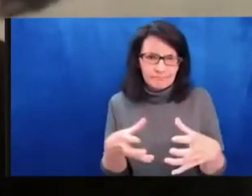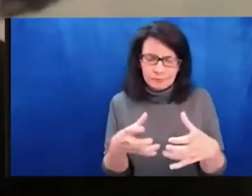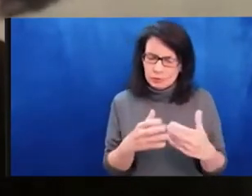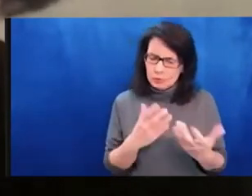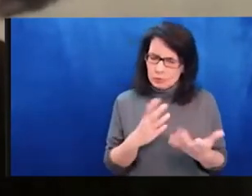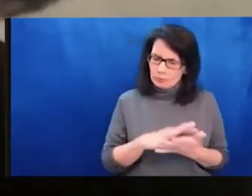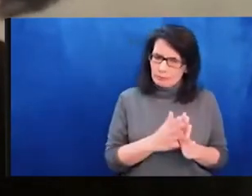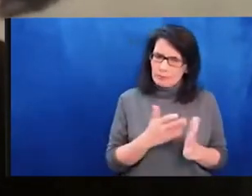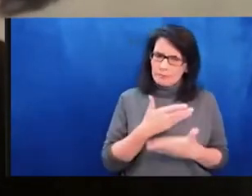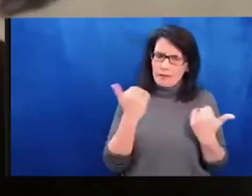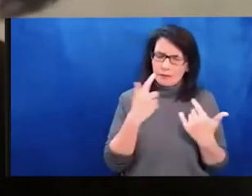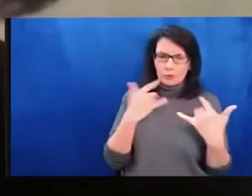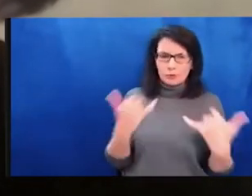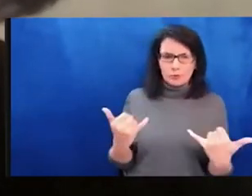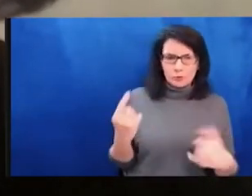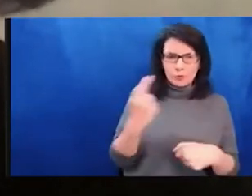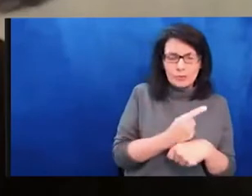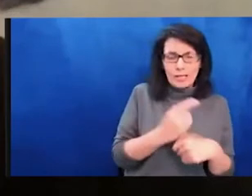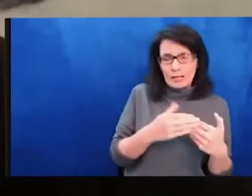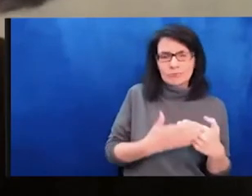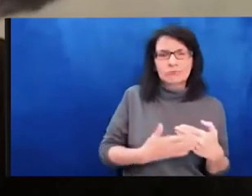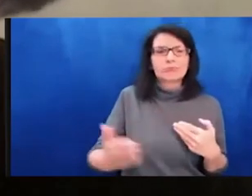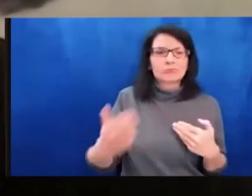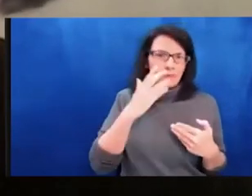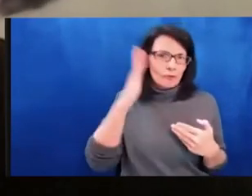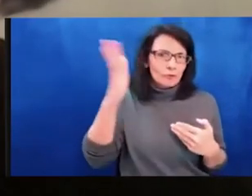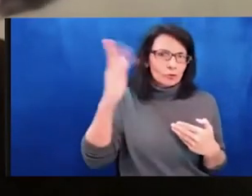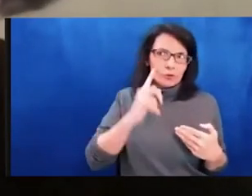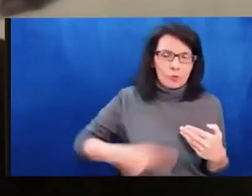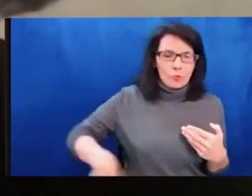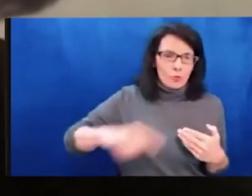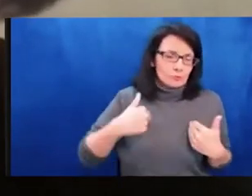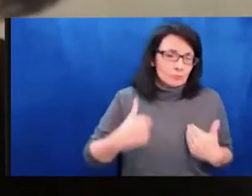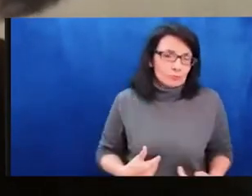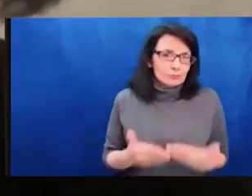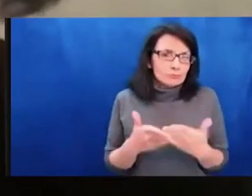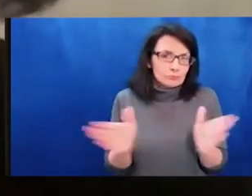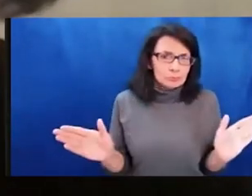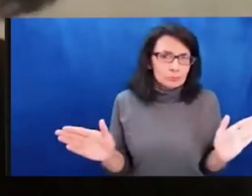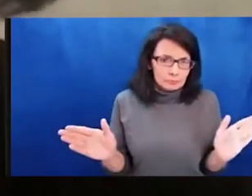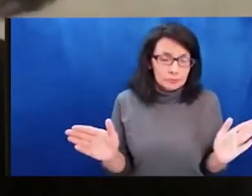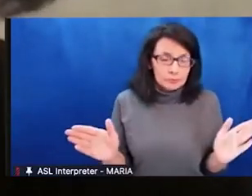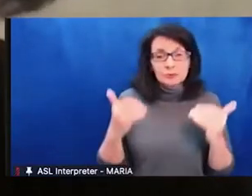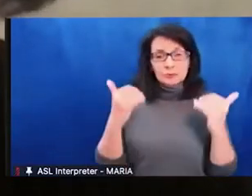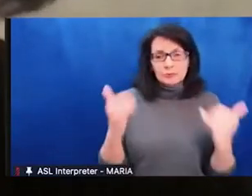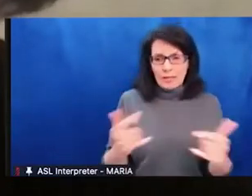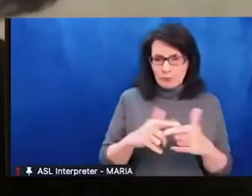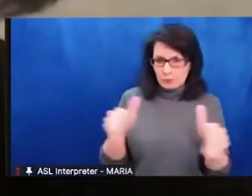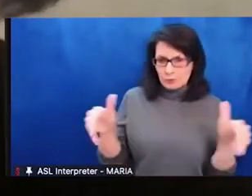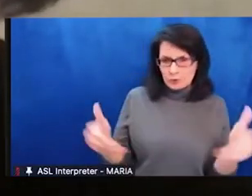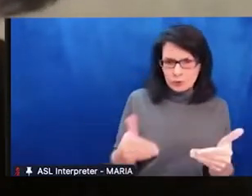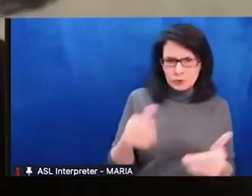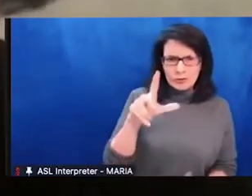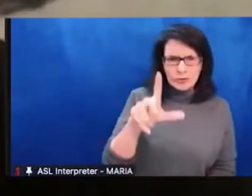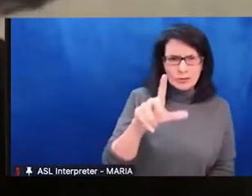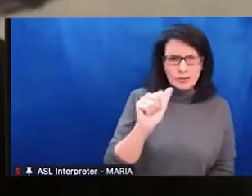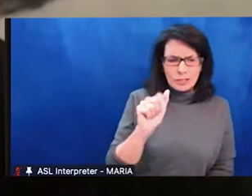terrain in which difficult questions and issues are spoken about, where we in solidarity and respectfully share our opinions and